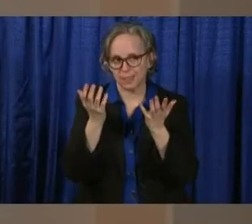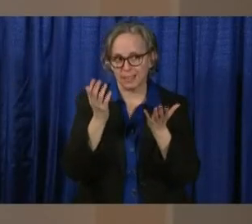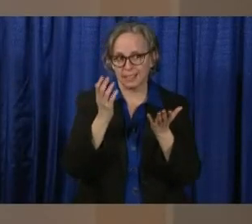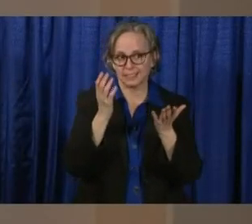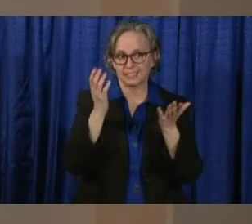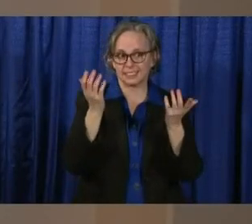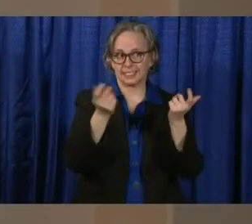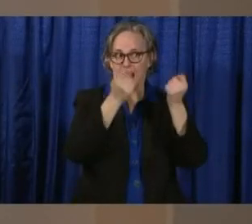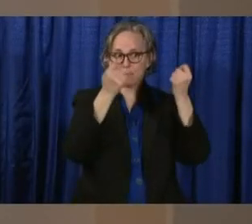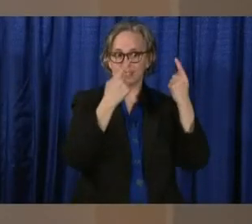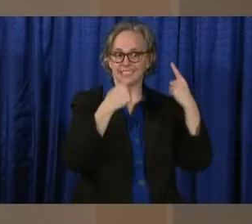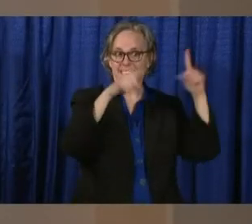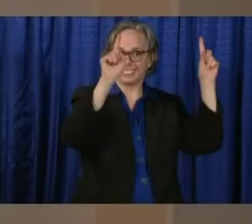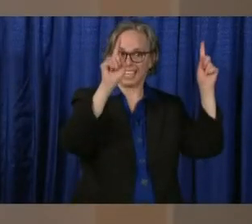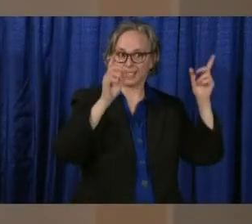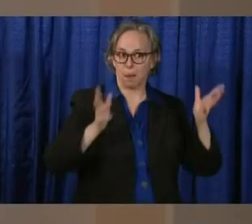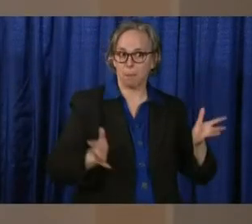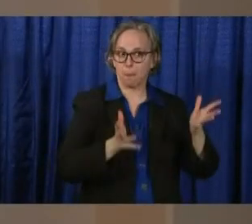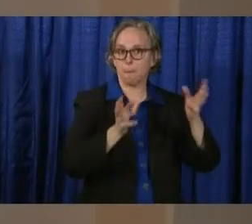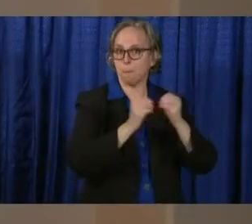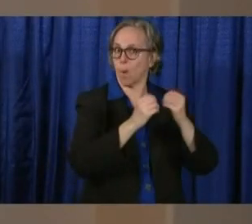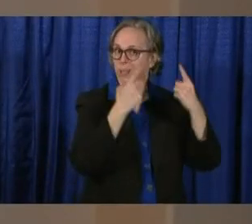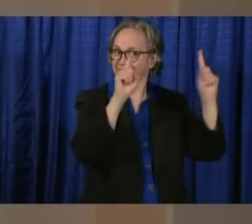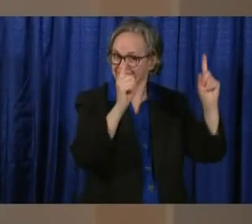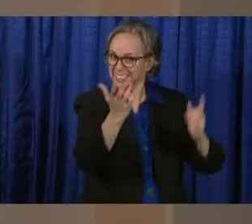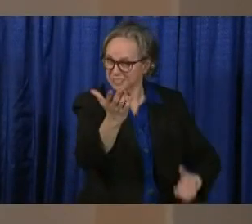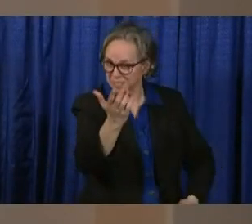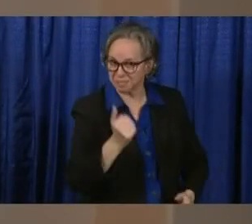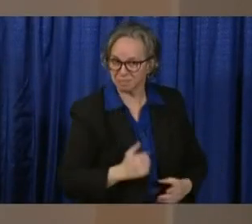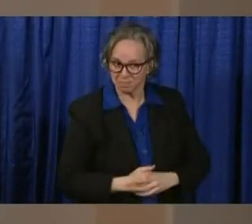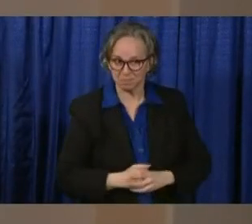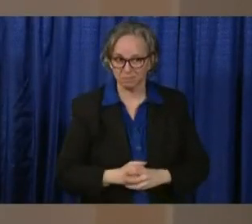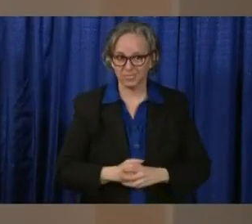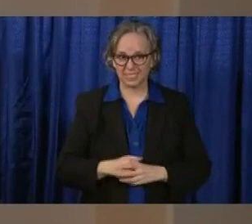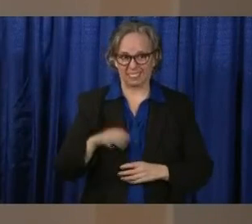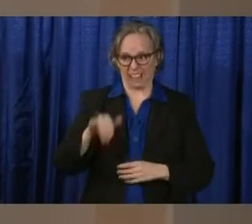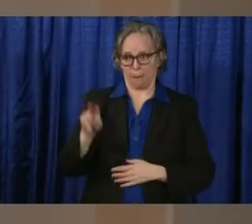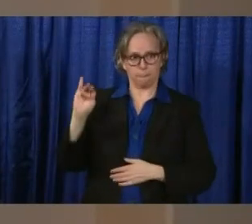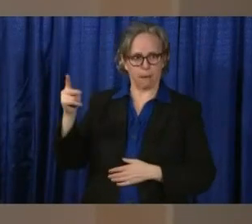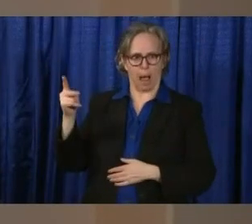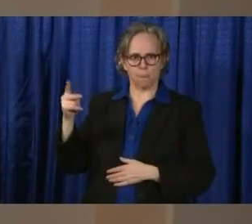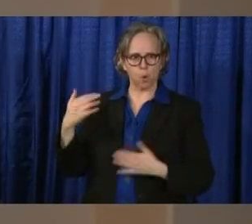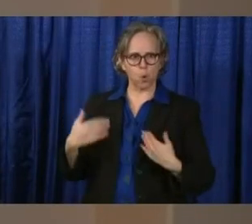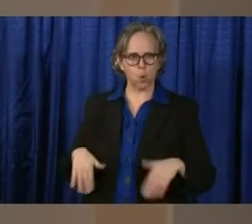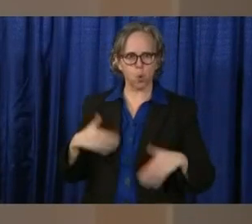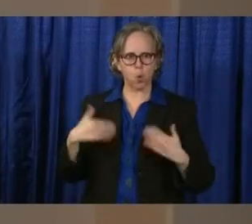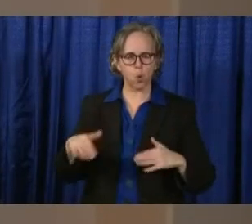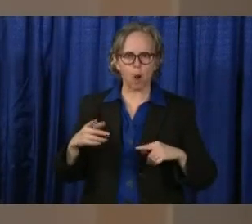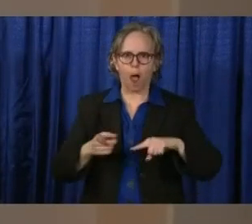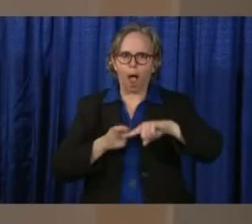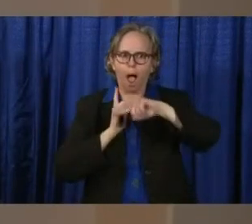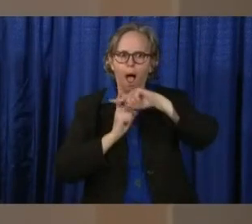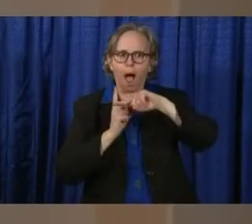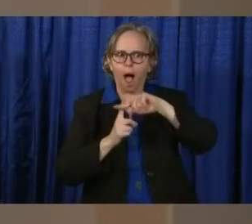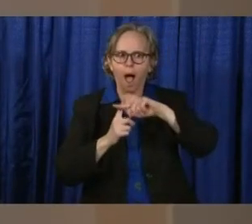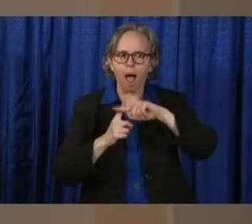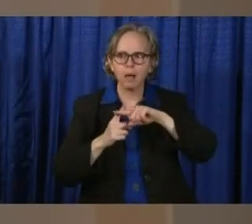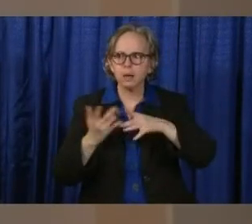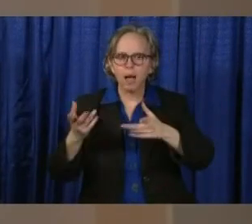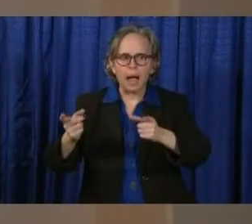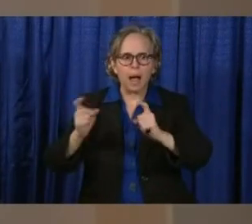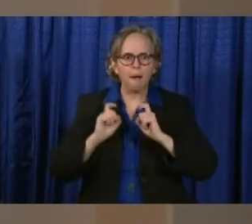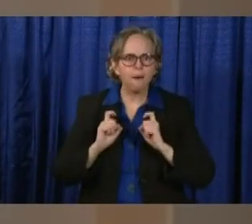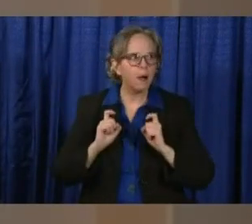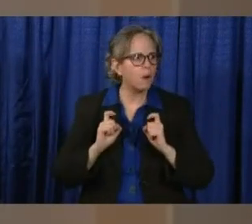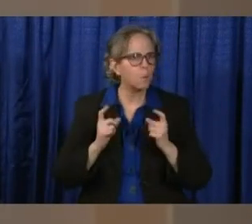And this map, when I get into it, this map is a source of optimism that you have provided us, that you have provided us a